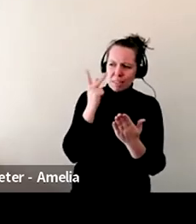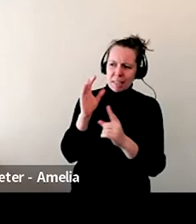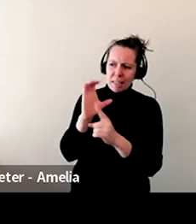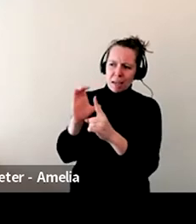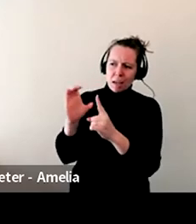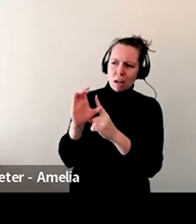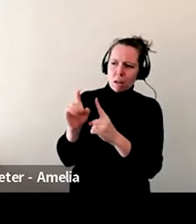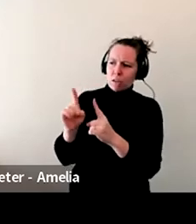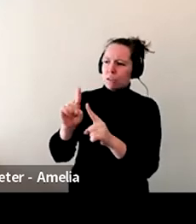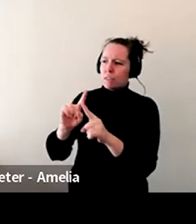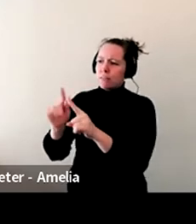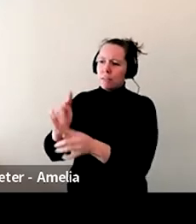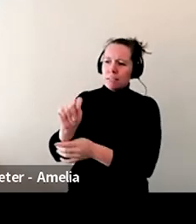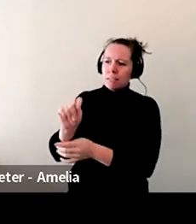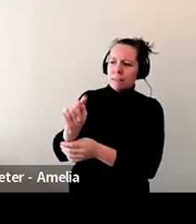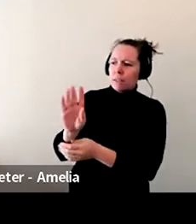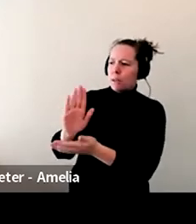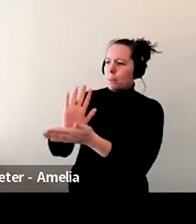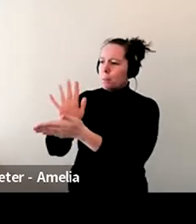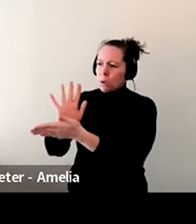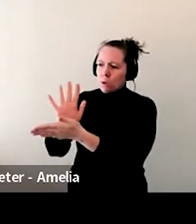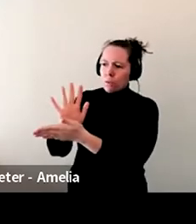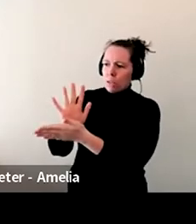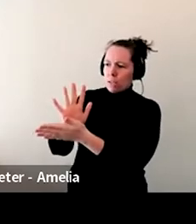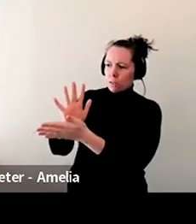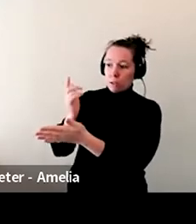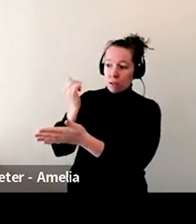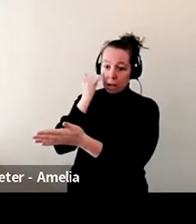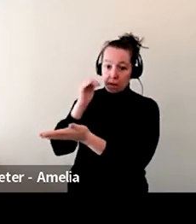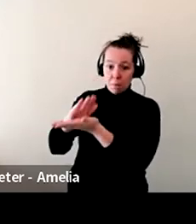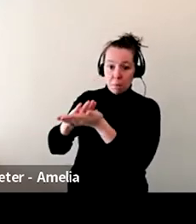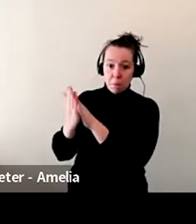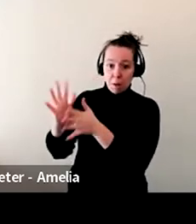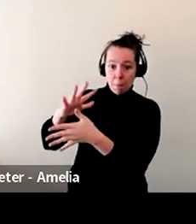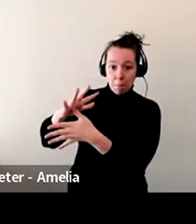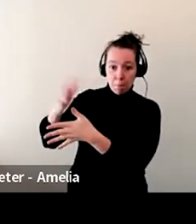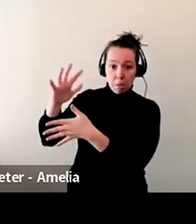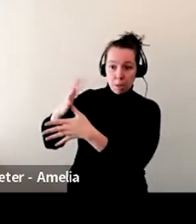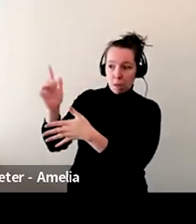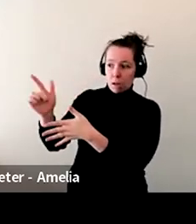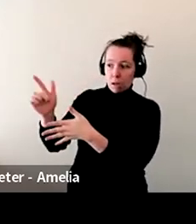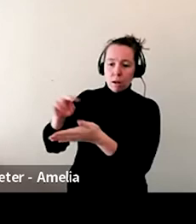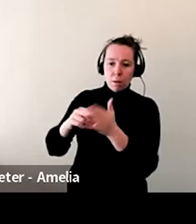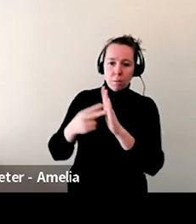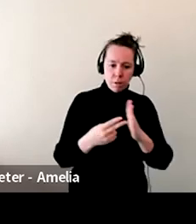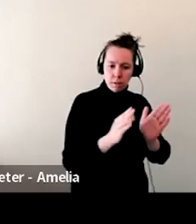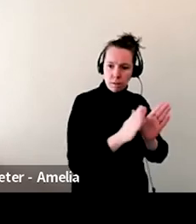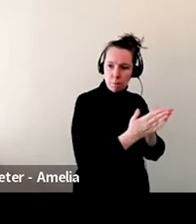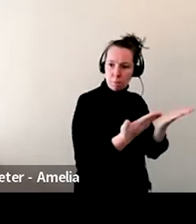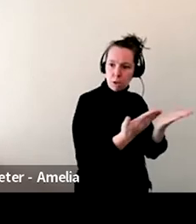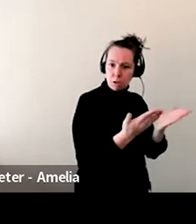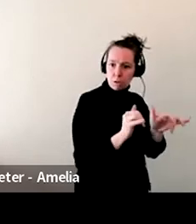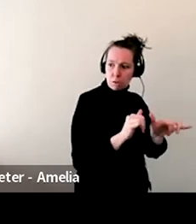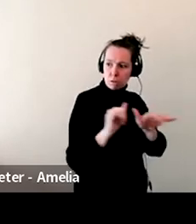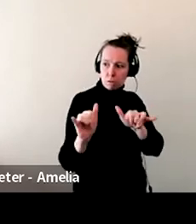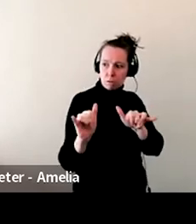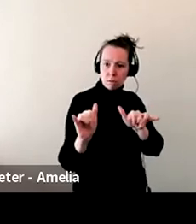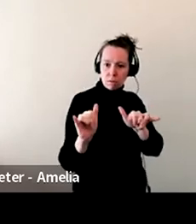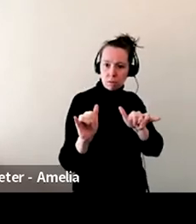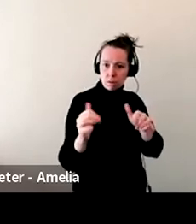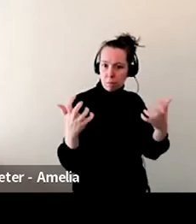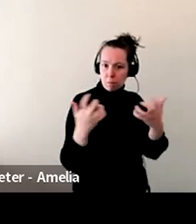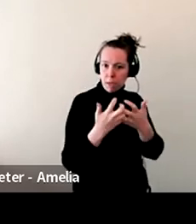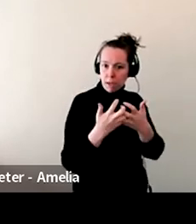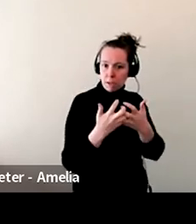vibes between, um, sort of popular culture in TV and film and, um, books as well.